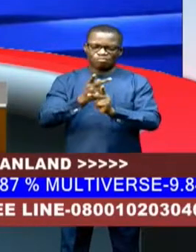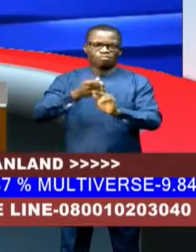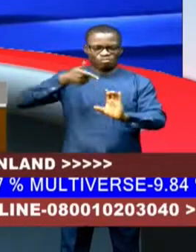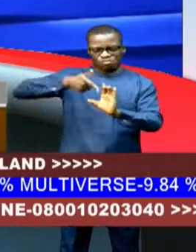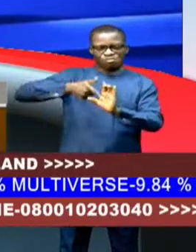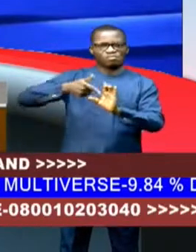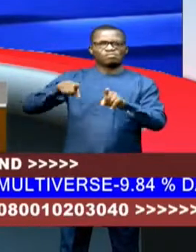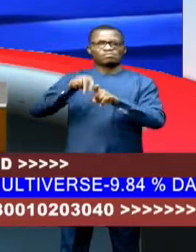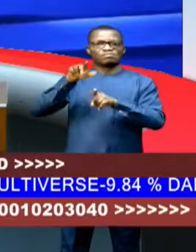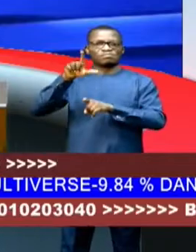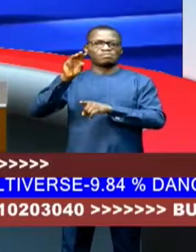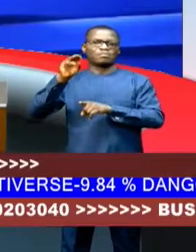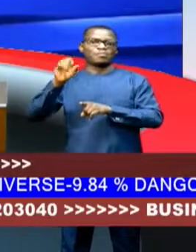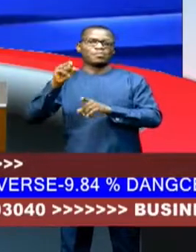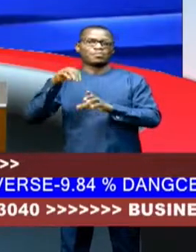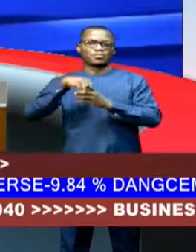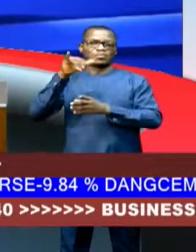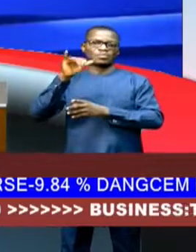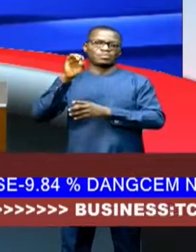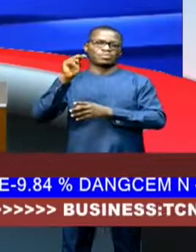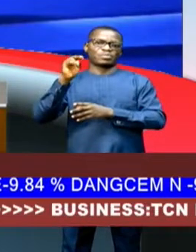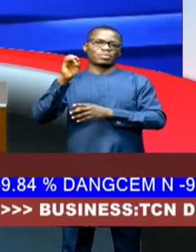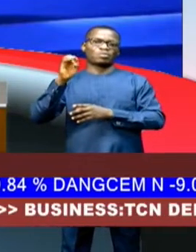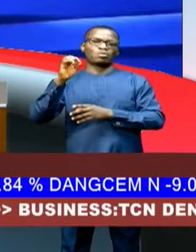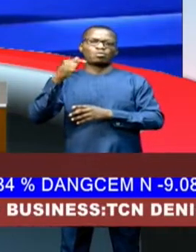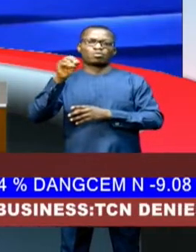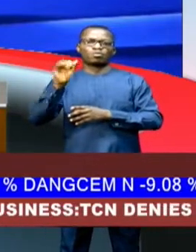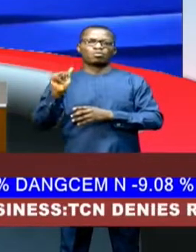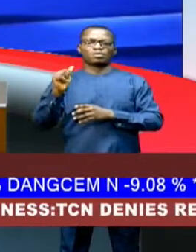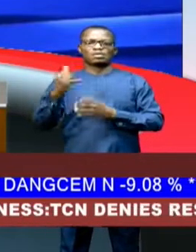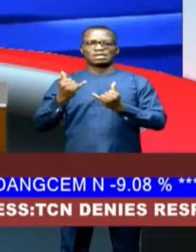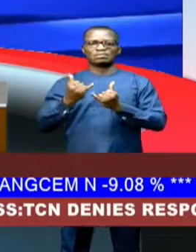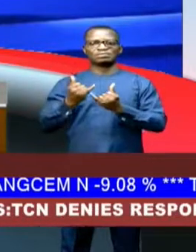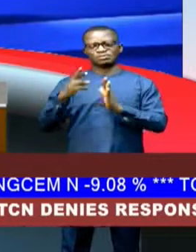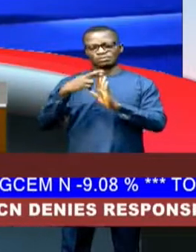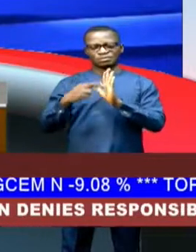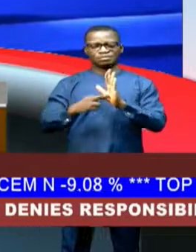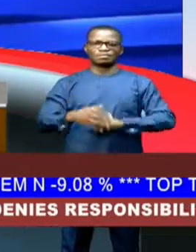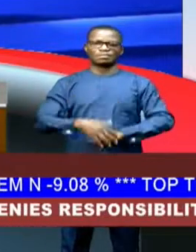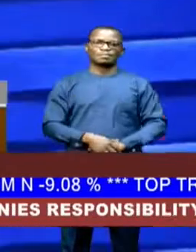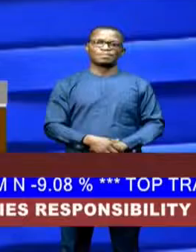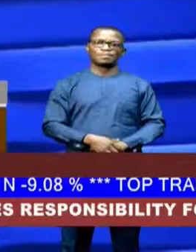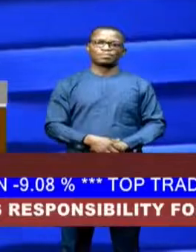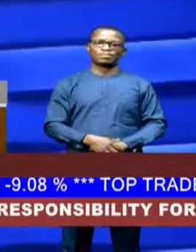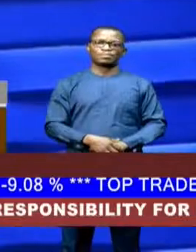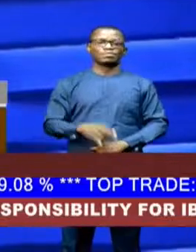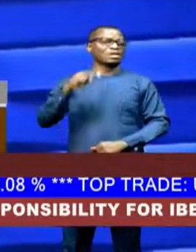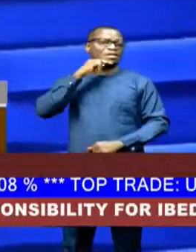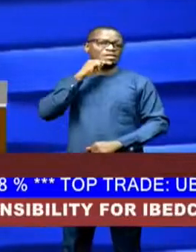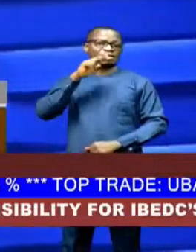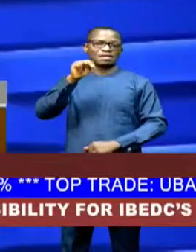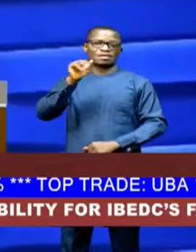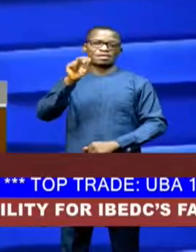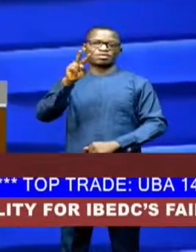NNS Soro base in Yenogwa. Ibilimi Zitimiola was there and now reports. The Nigerian Navy